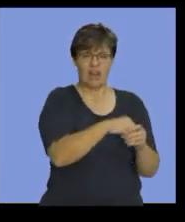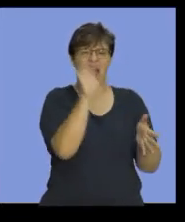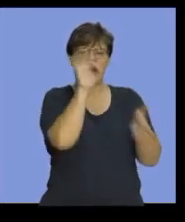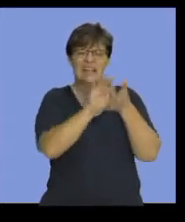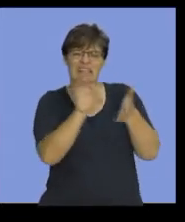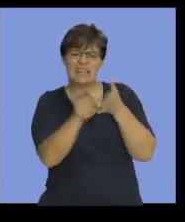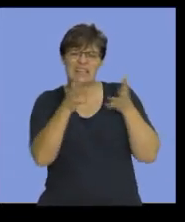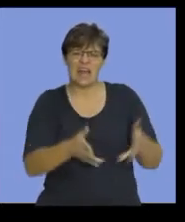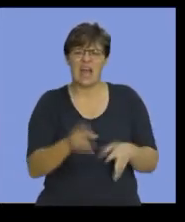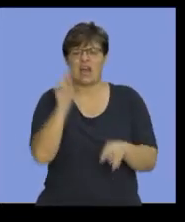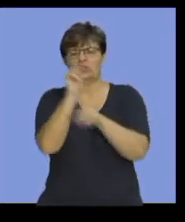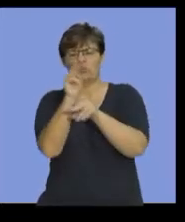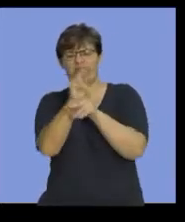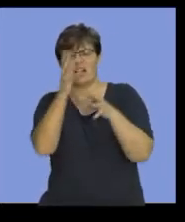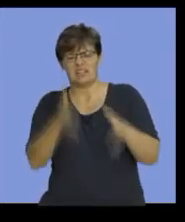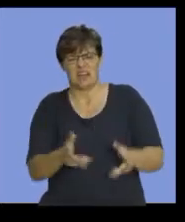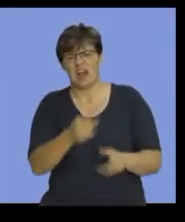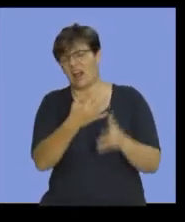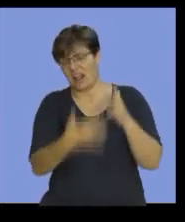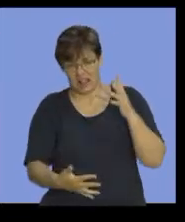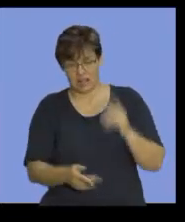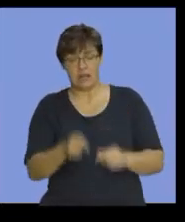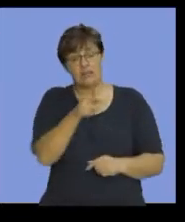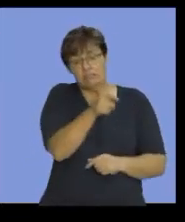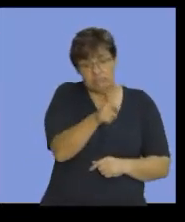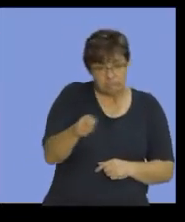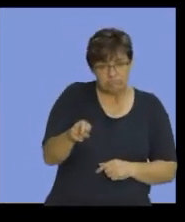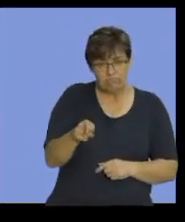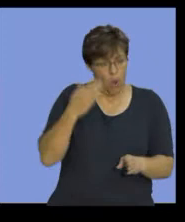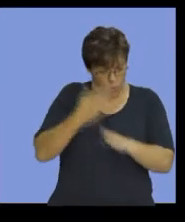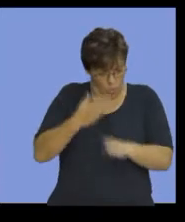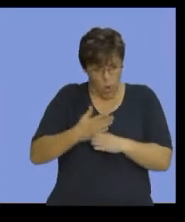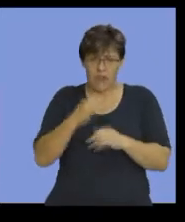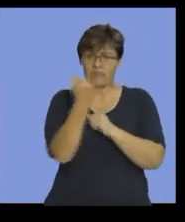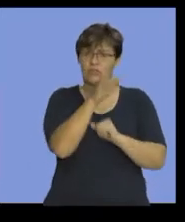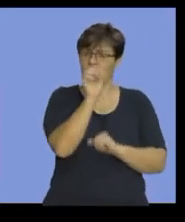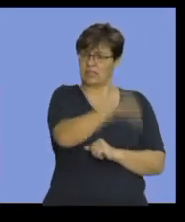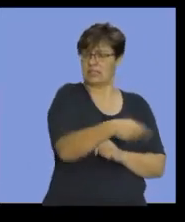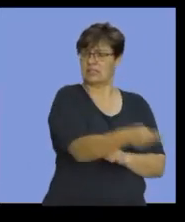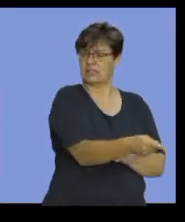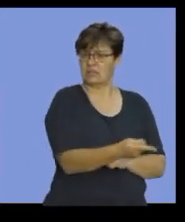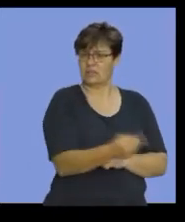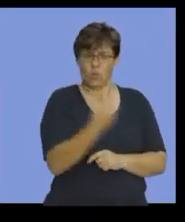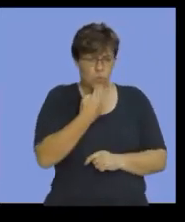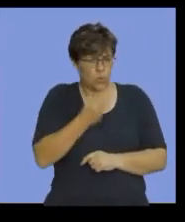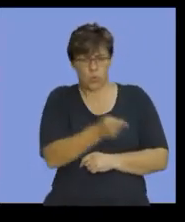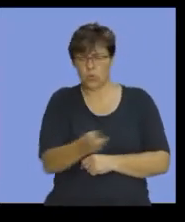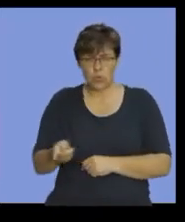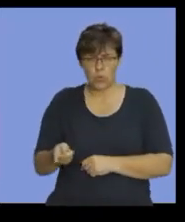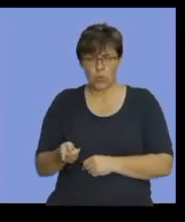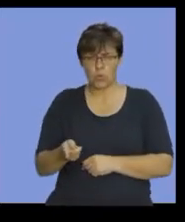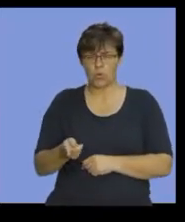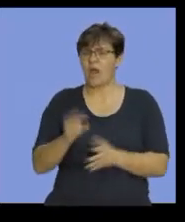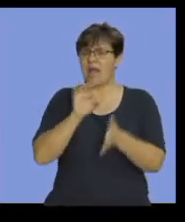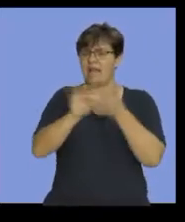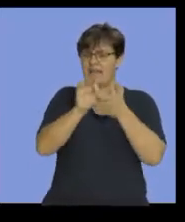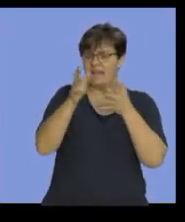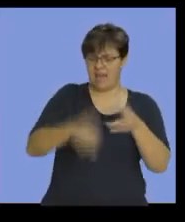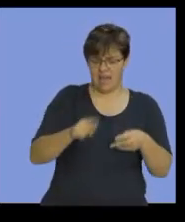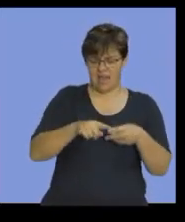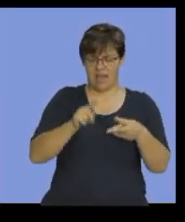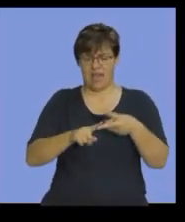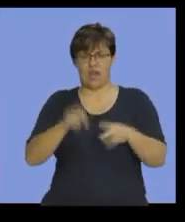process. However, they were working in the factory. Who were they? Your factory cleaners and your